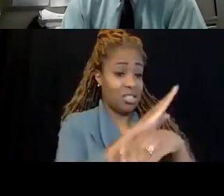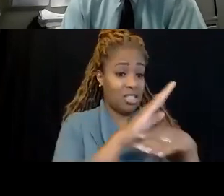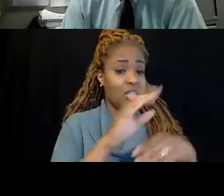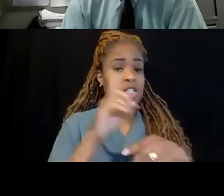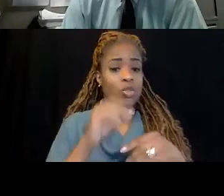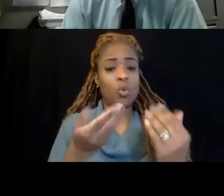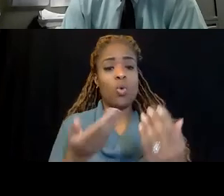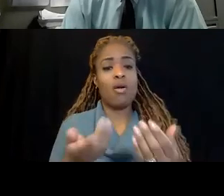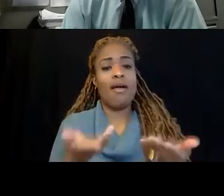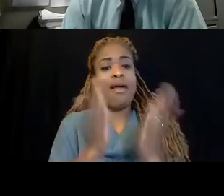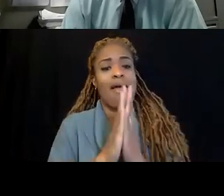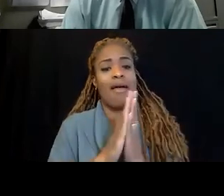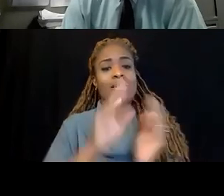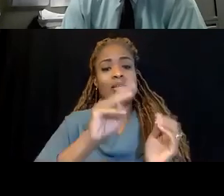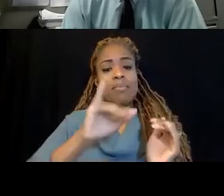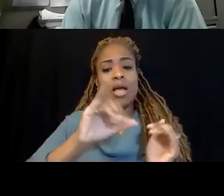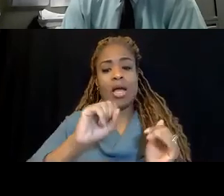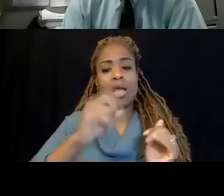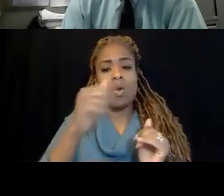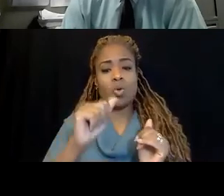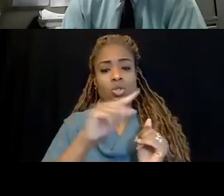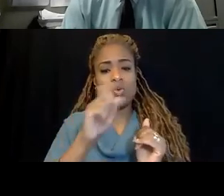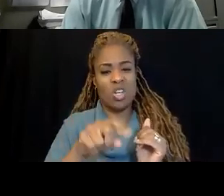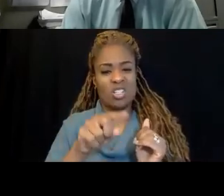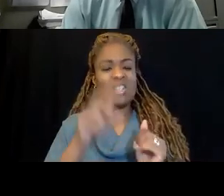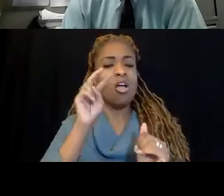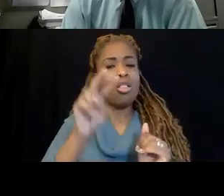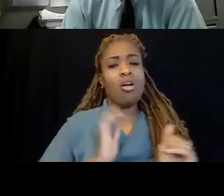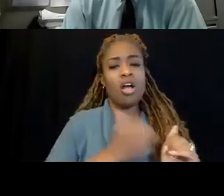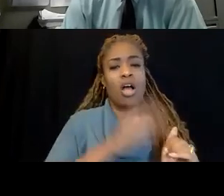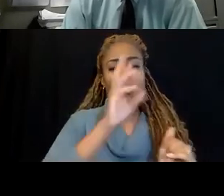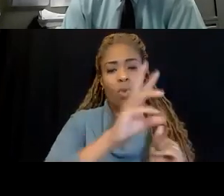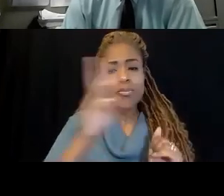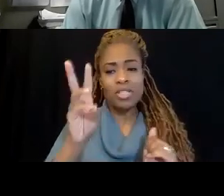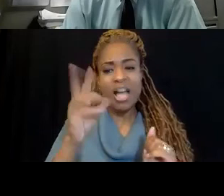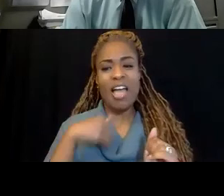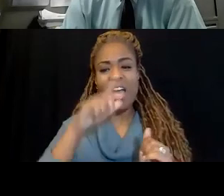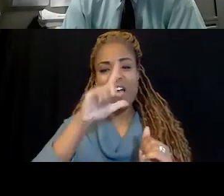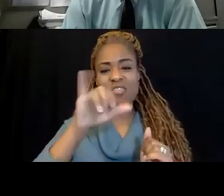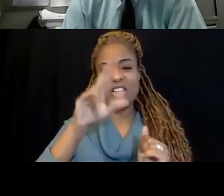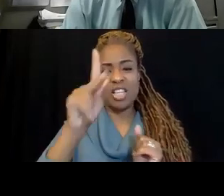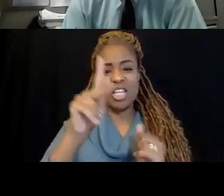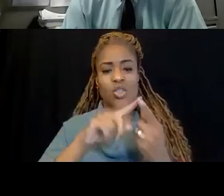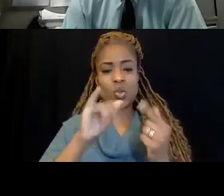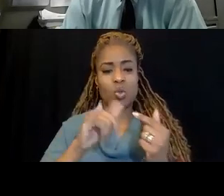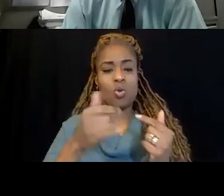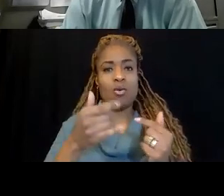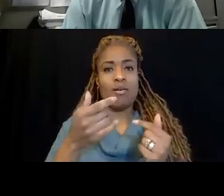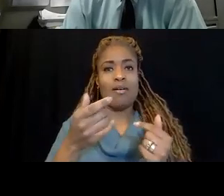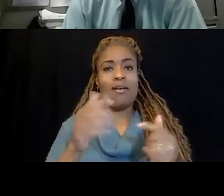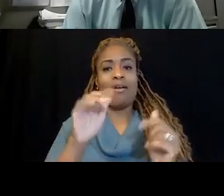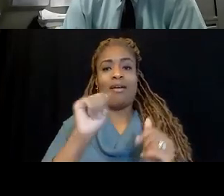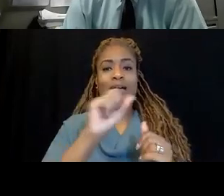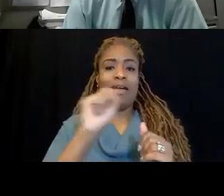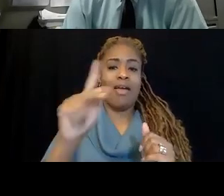MIOSHA question. And you can go right to our website and there's a link to get you to the Ask MIOSHA. Type in a